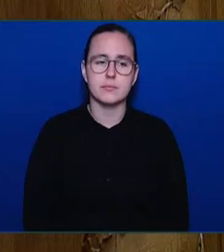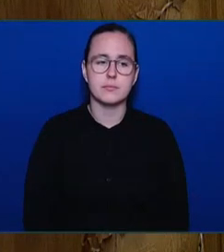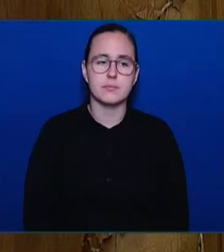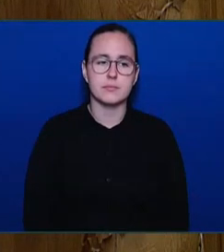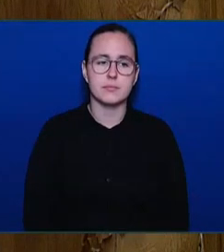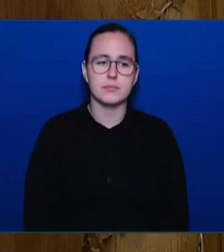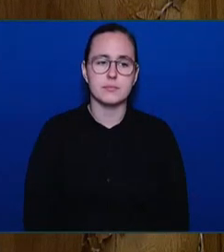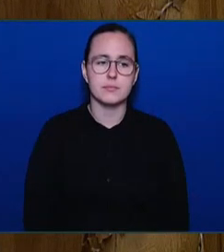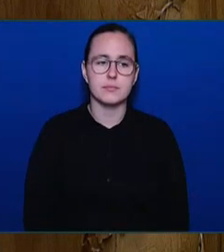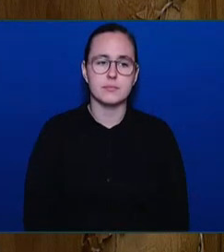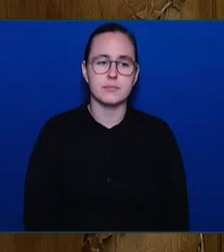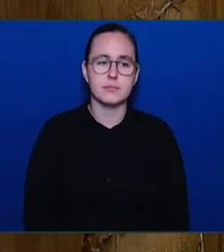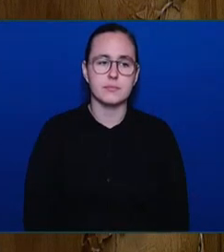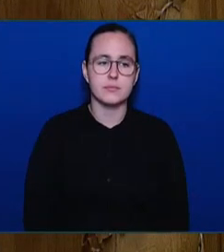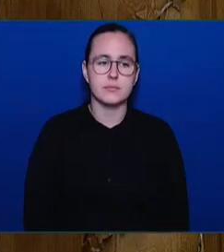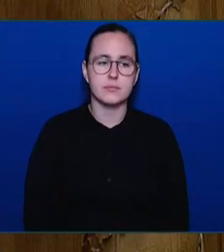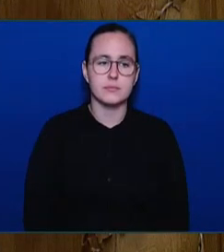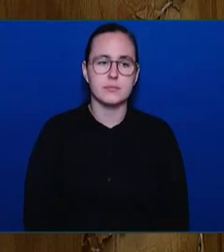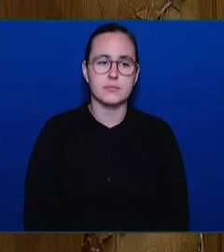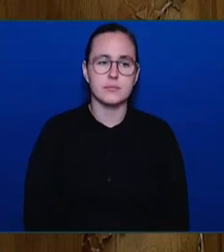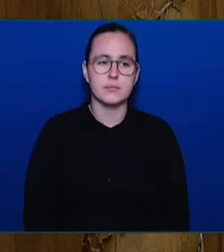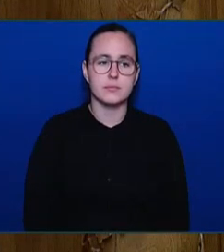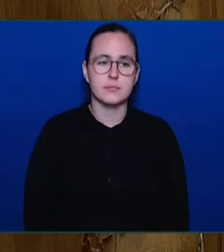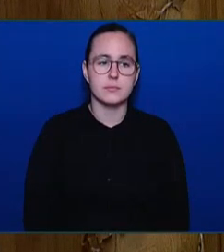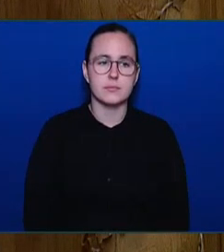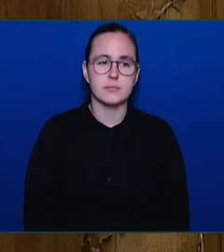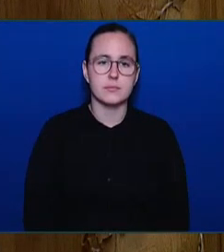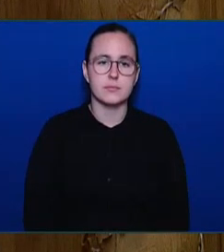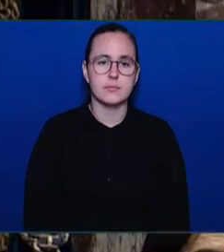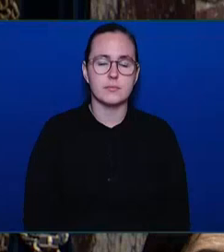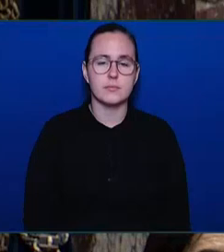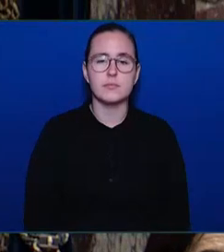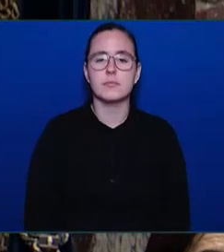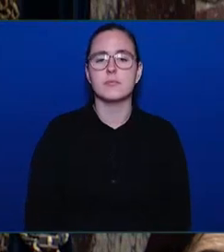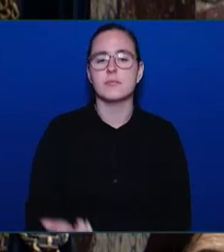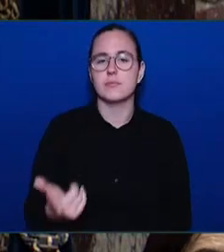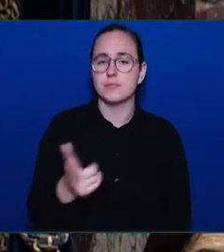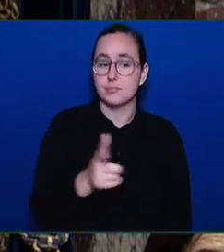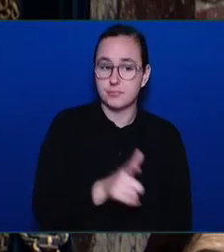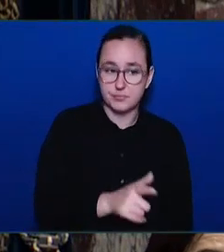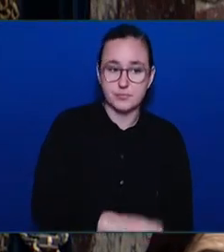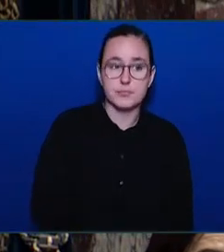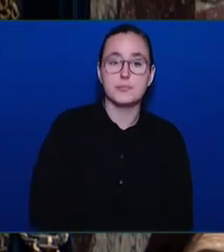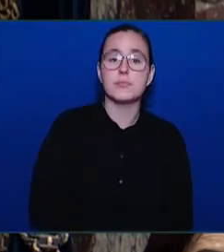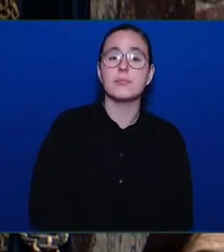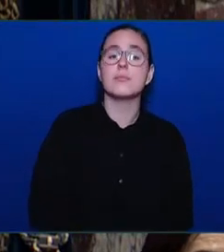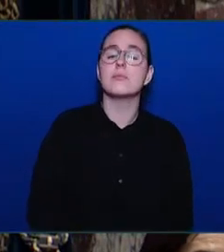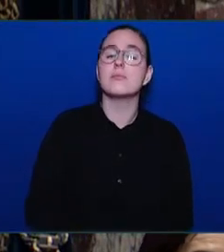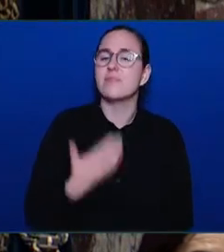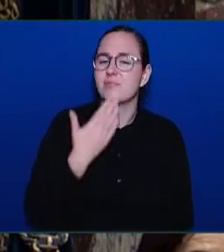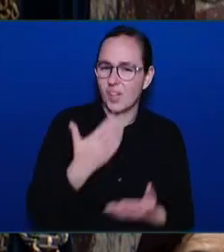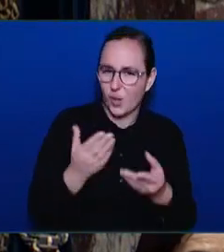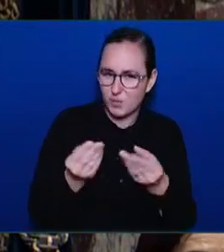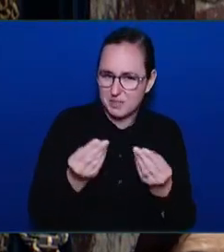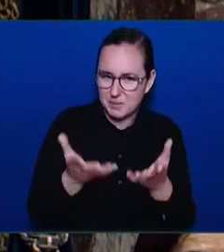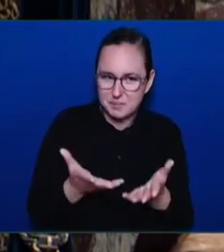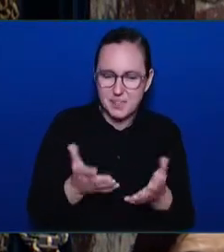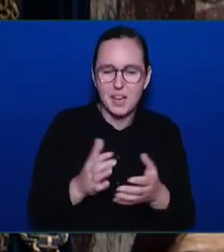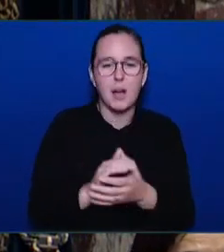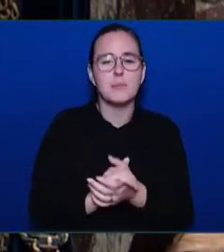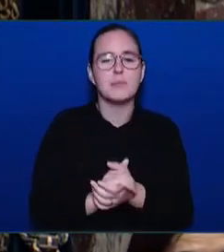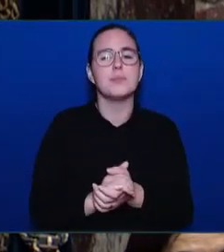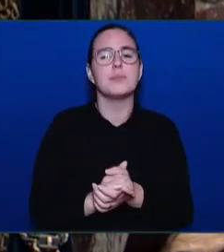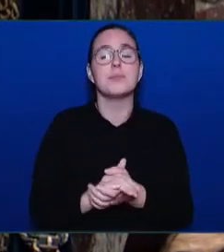House Leader of Third Party. Yeah, thank you, Mr. Speaker. Yesterday, my colleague asked the government who stopped the development of species-at-risk